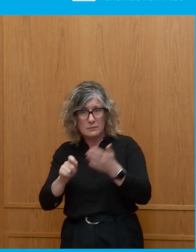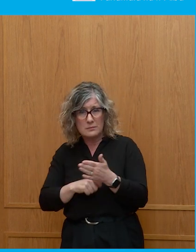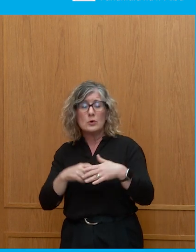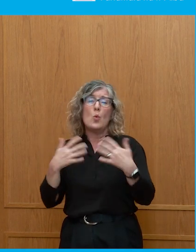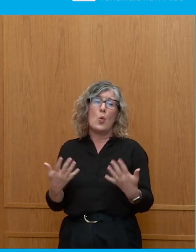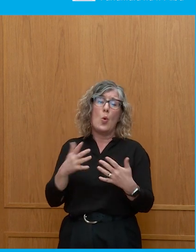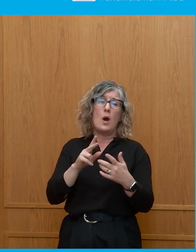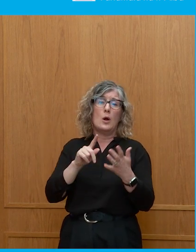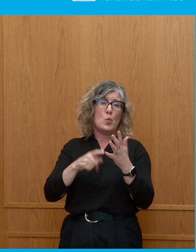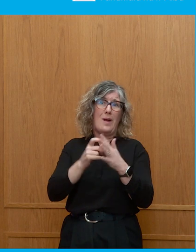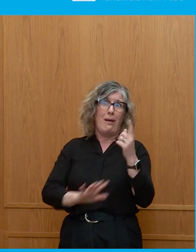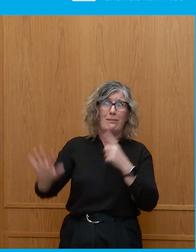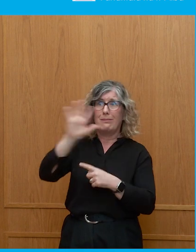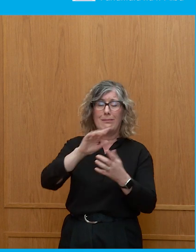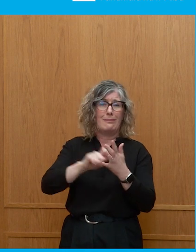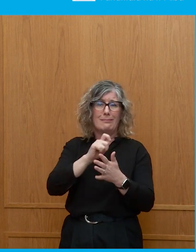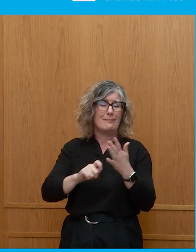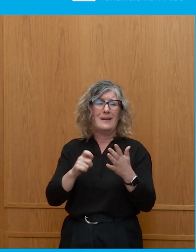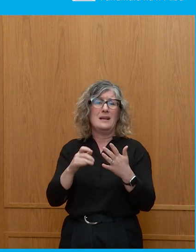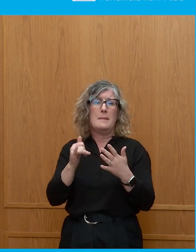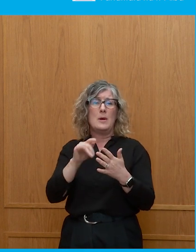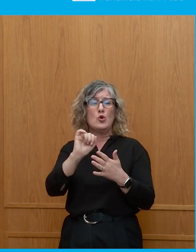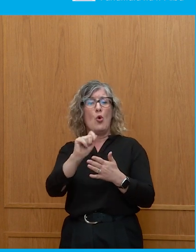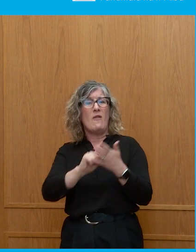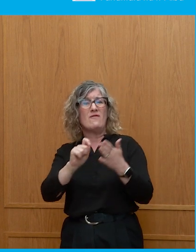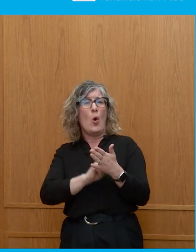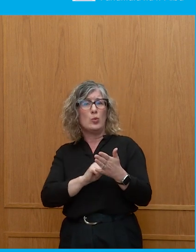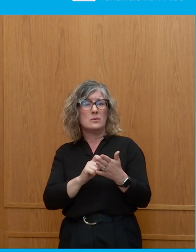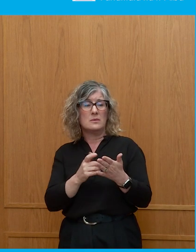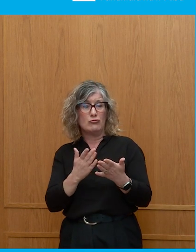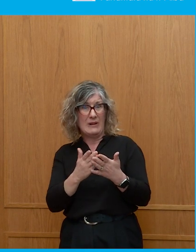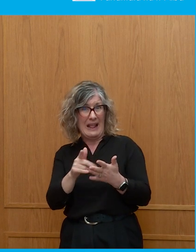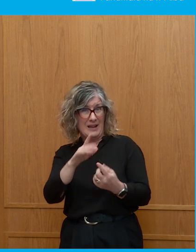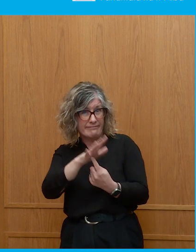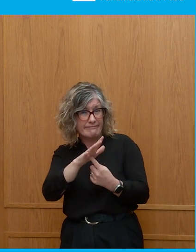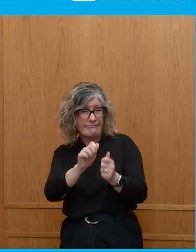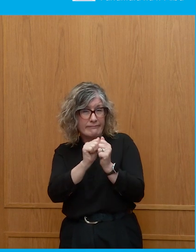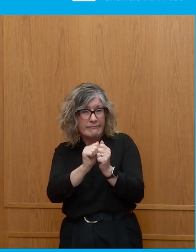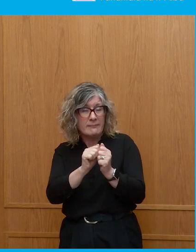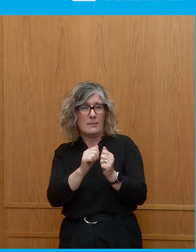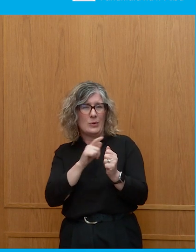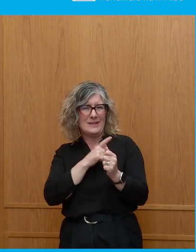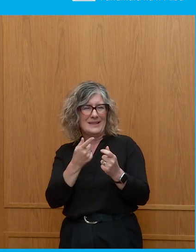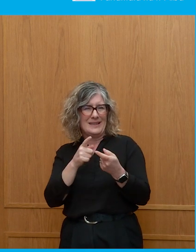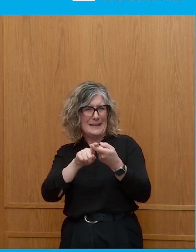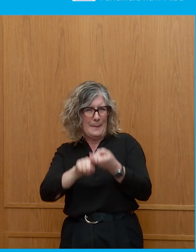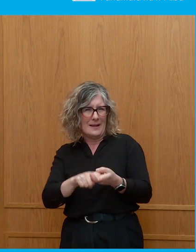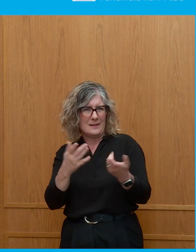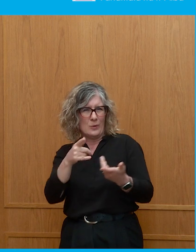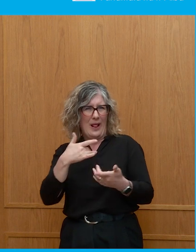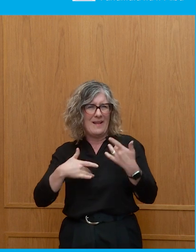the constituency you live in, your vote might be almost worthless in terms of what it will count to the